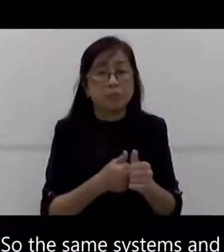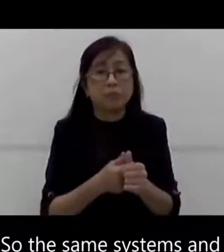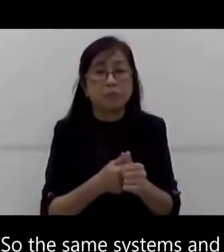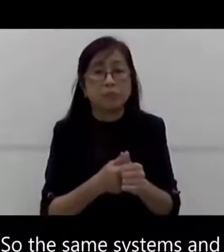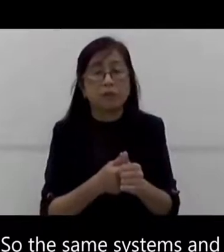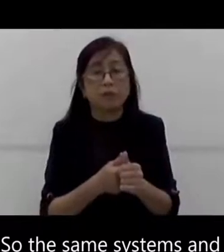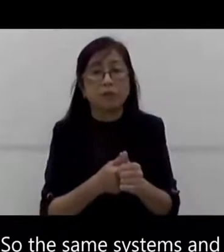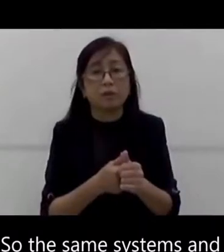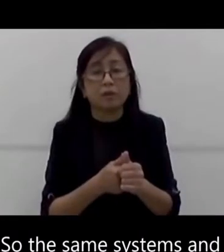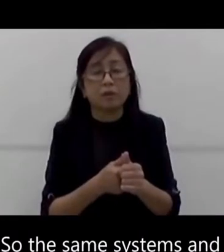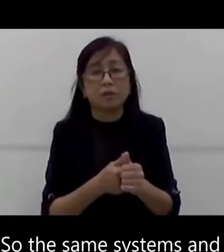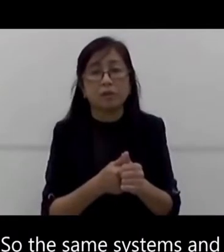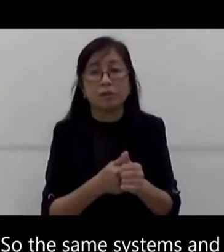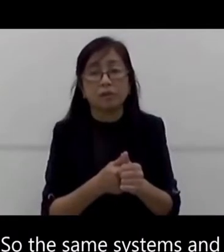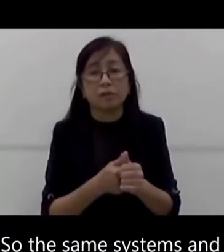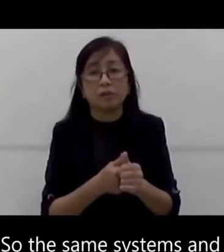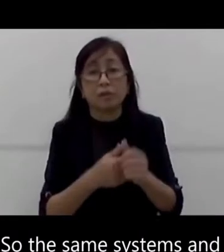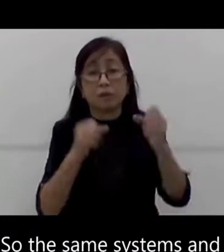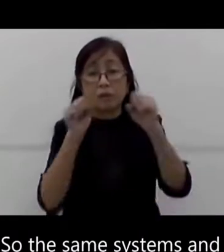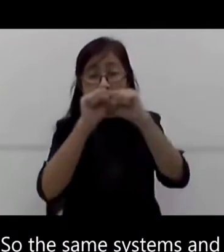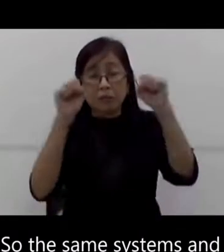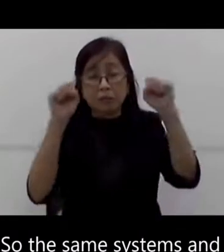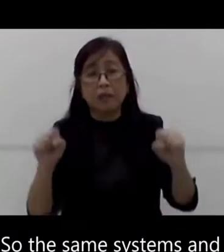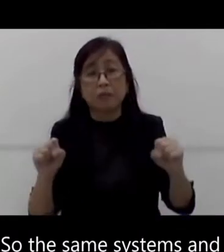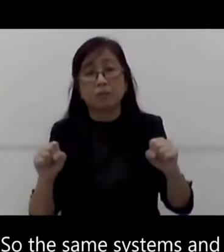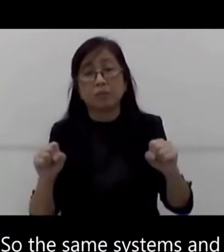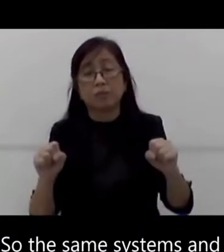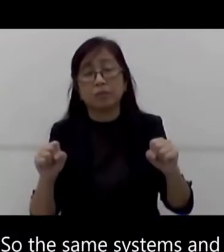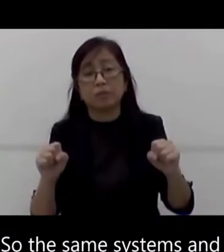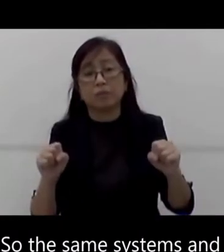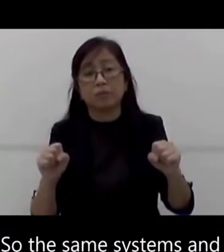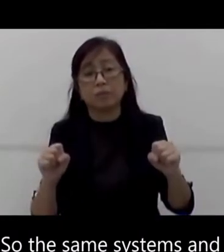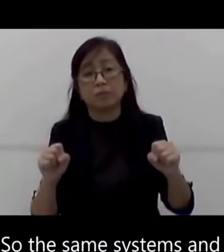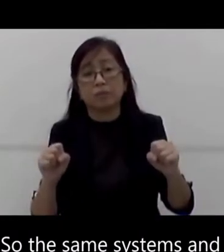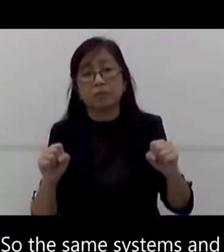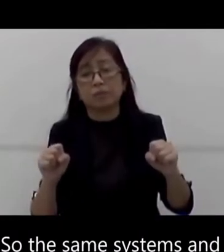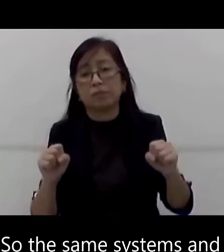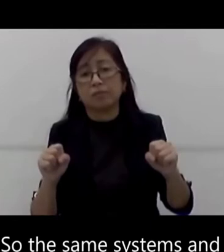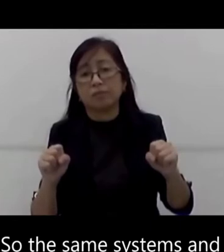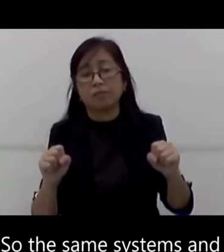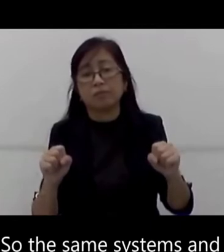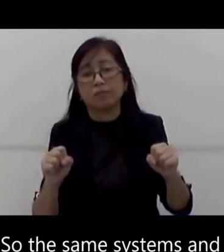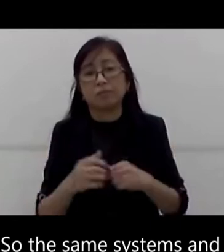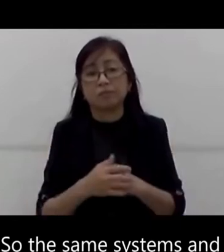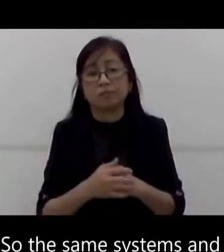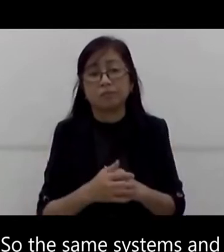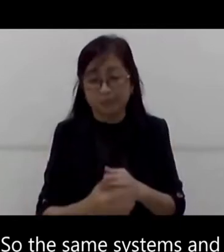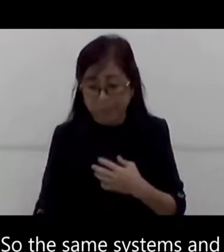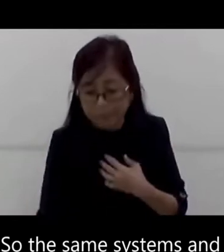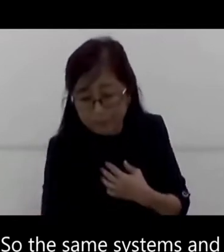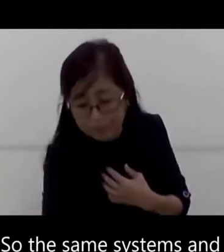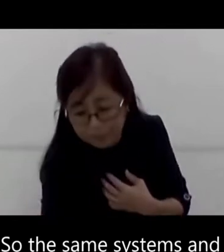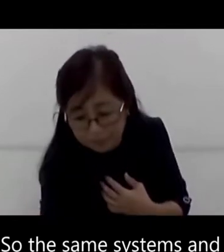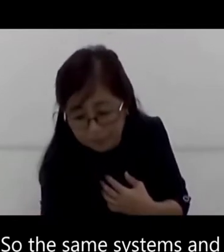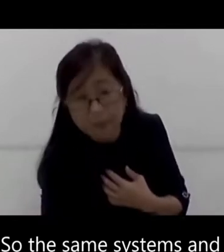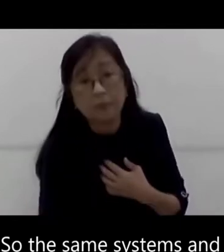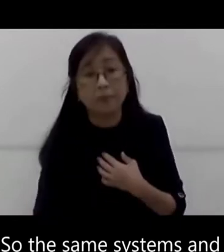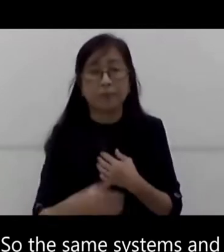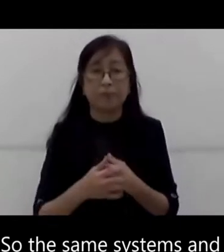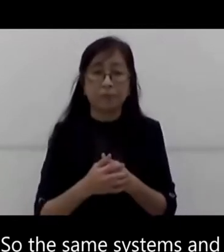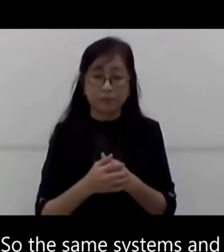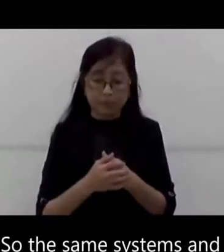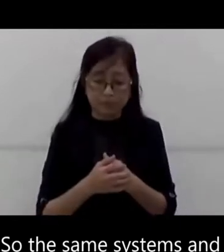So the same systems and structures, be that patriarchy, racism, casteism, or religious differences, or any political